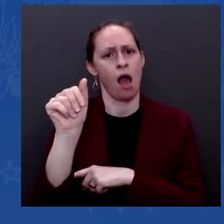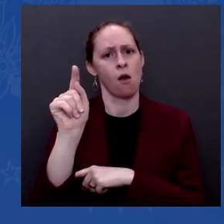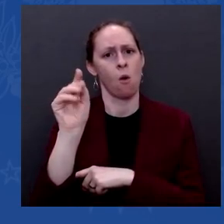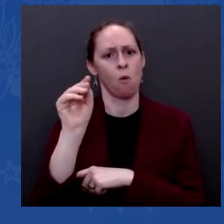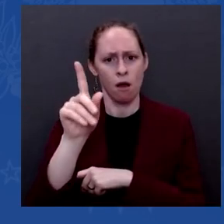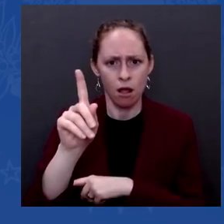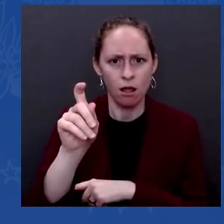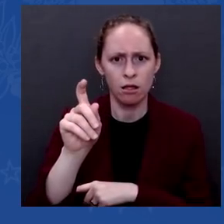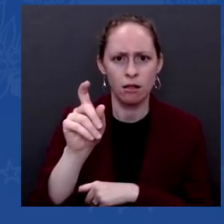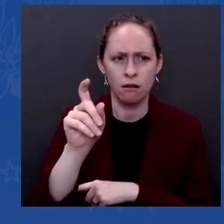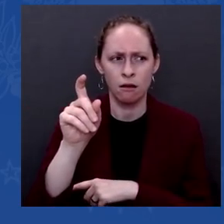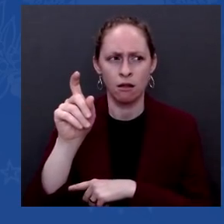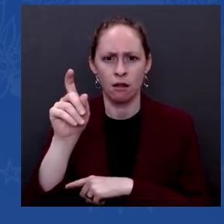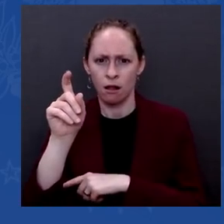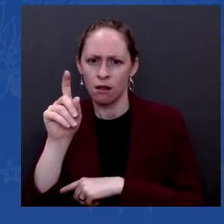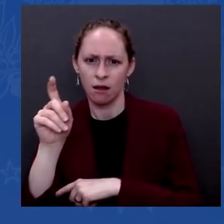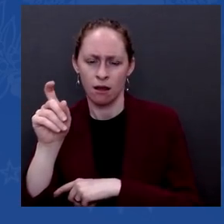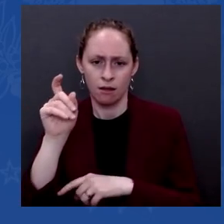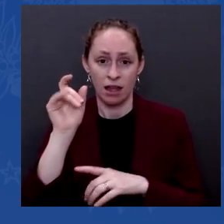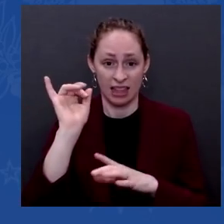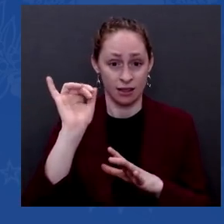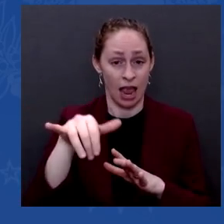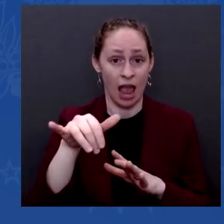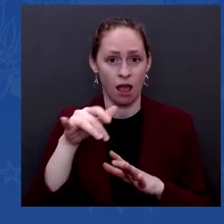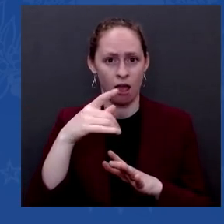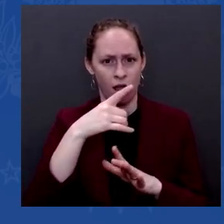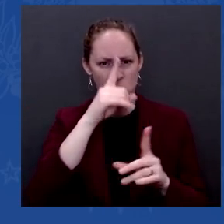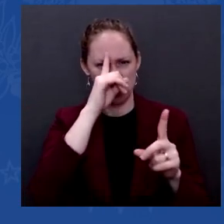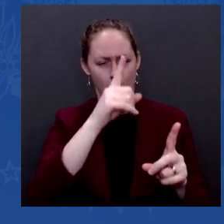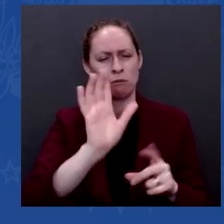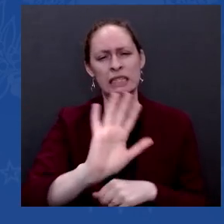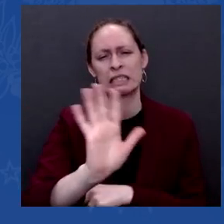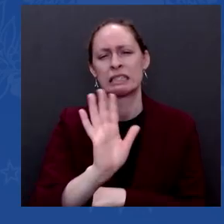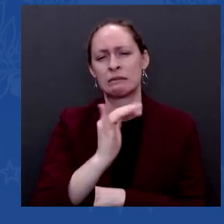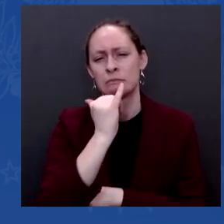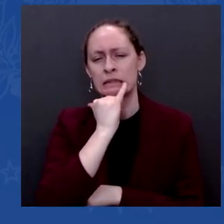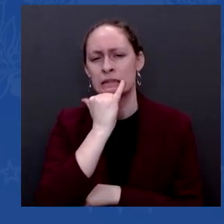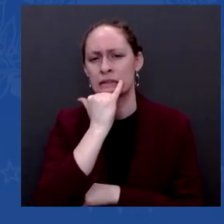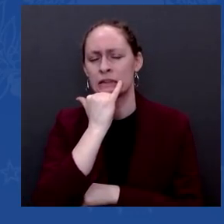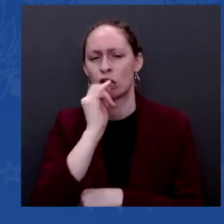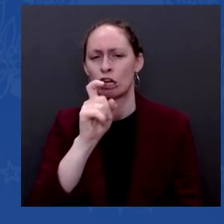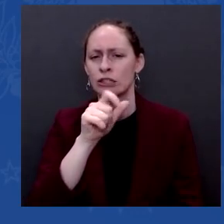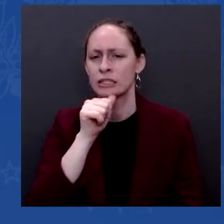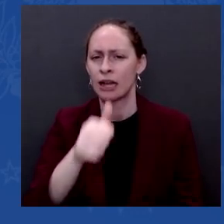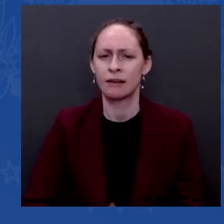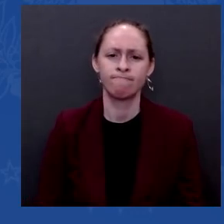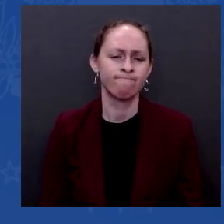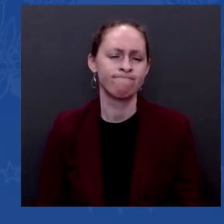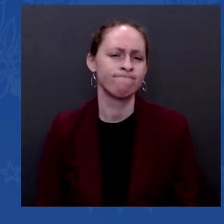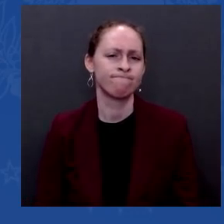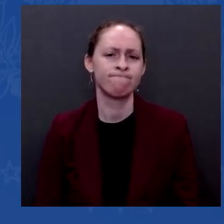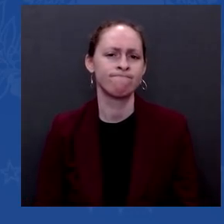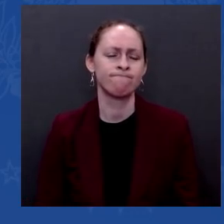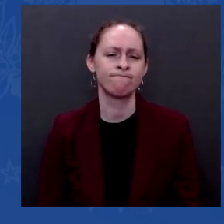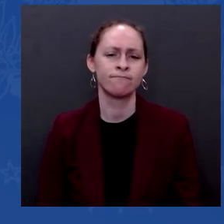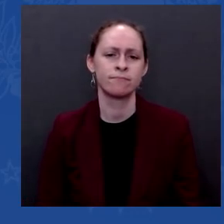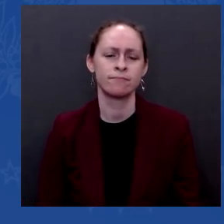a significant invasion or — not even significant, just major military forces coming across — for example,